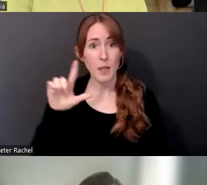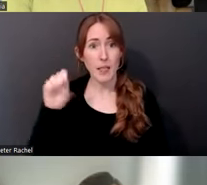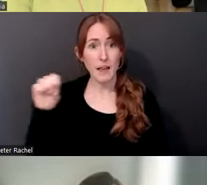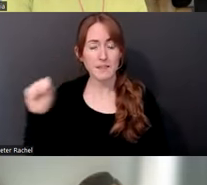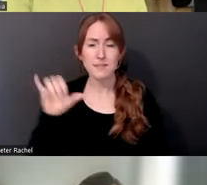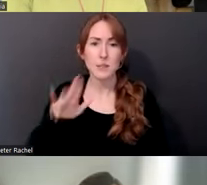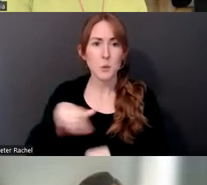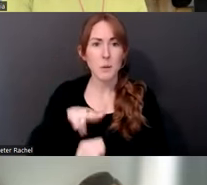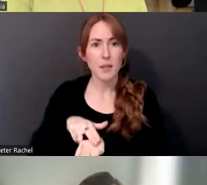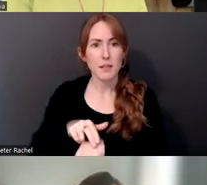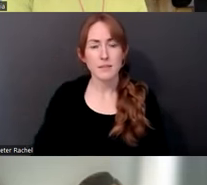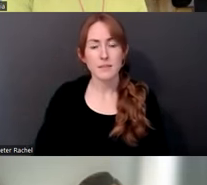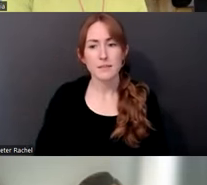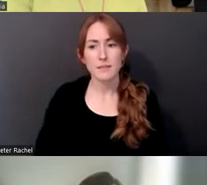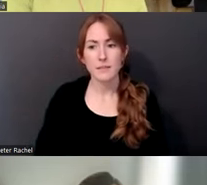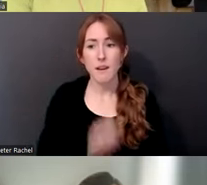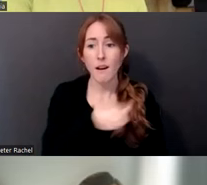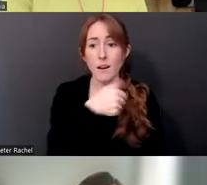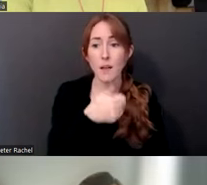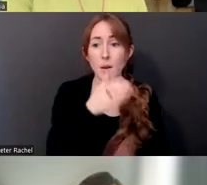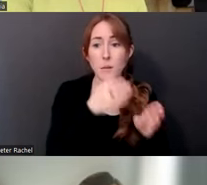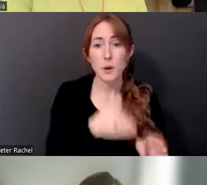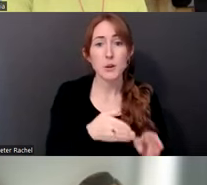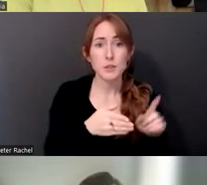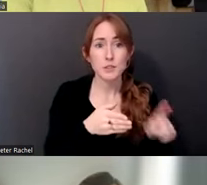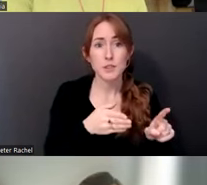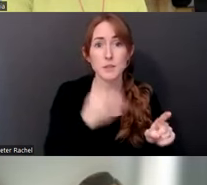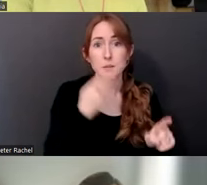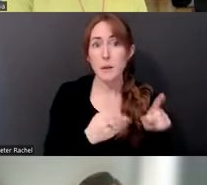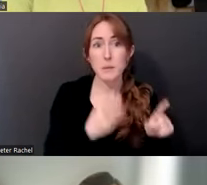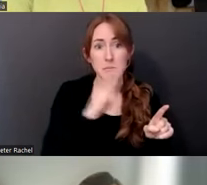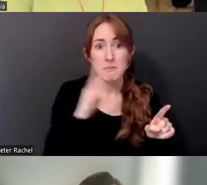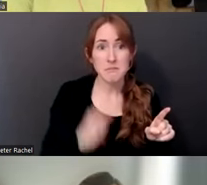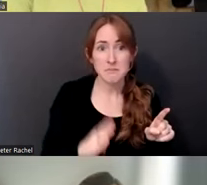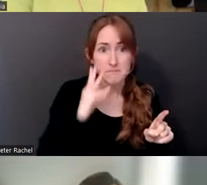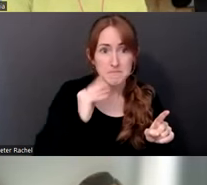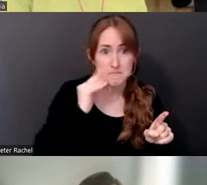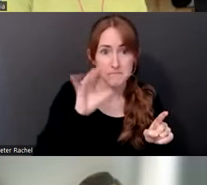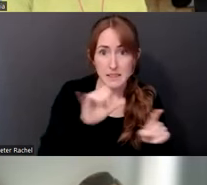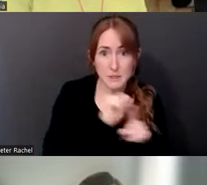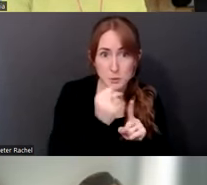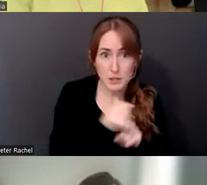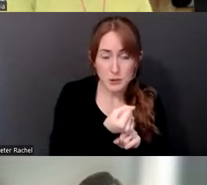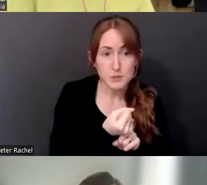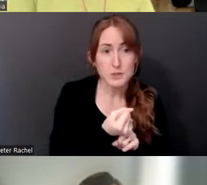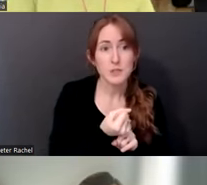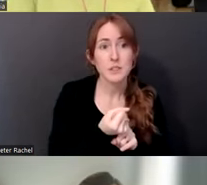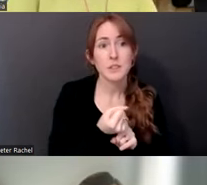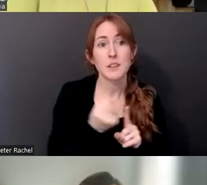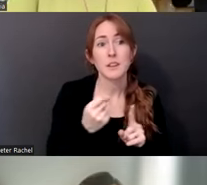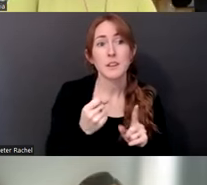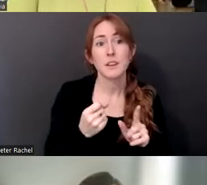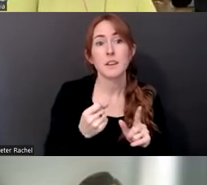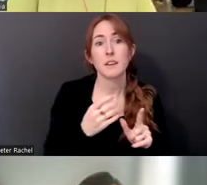another person might experience it. They've never been in that situation before. Um, and they are